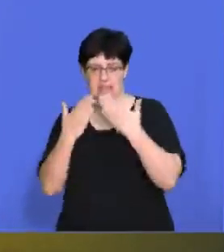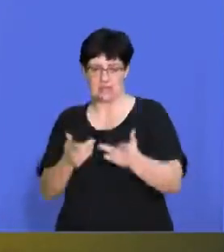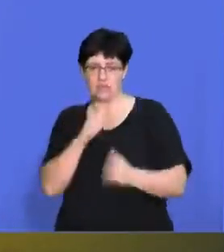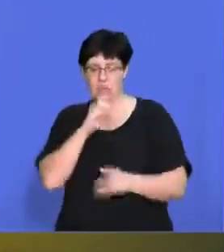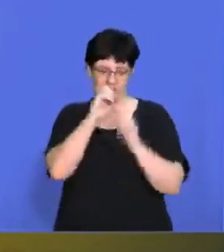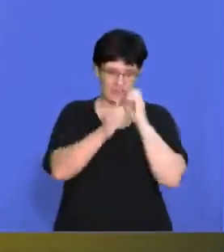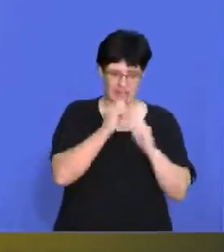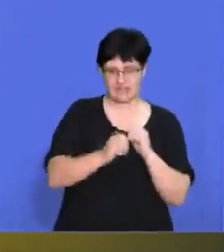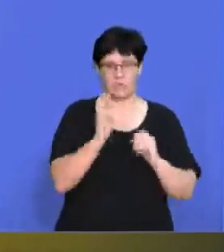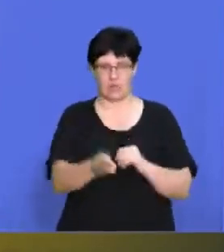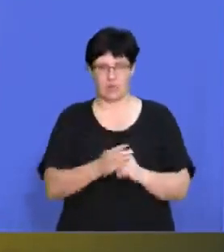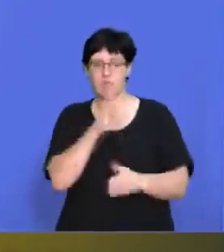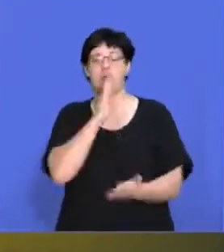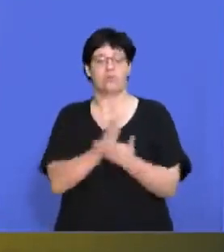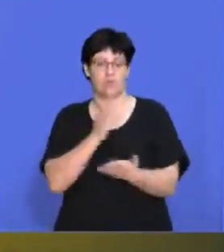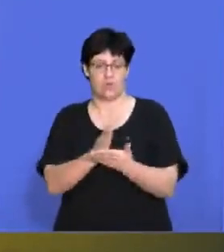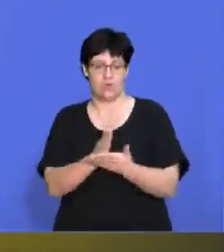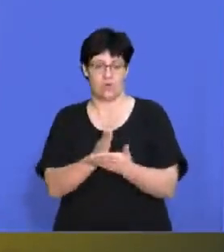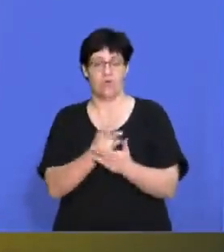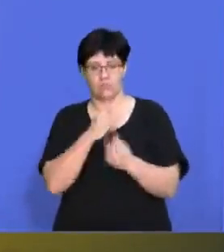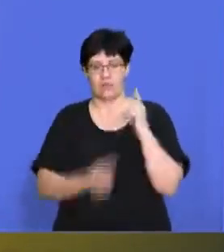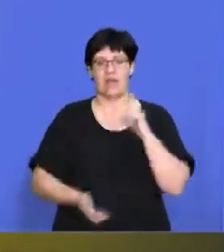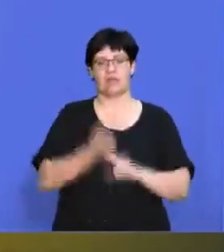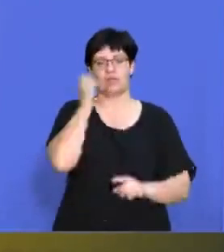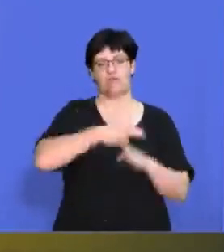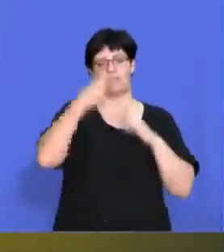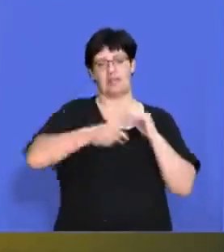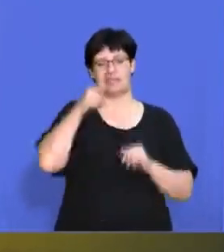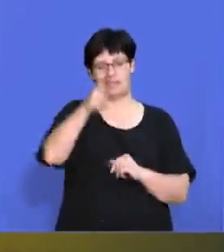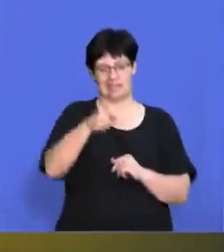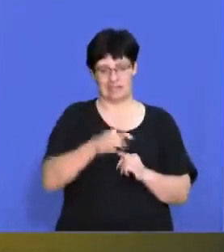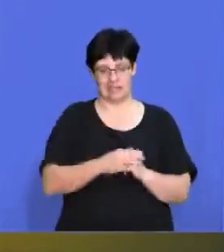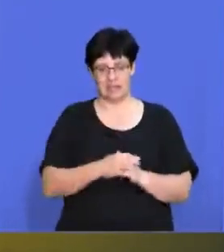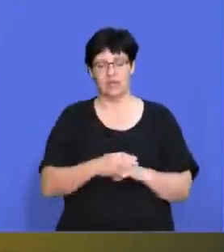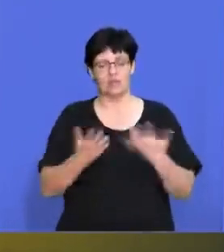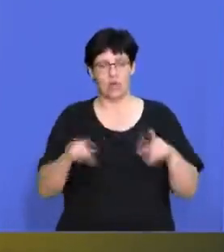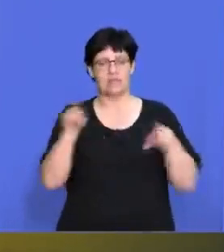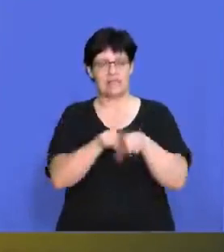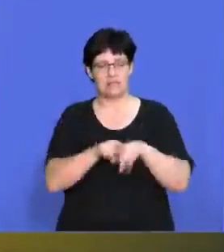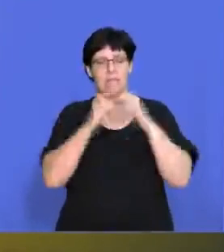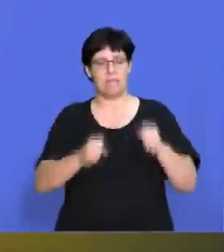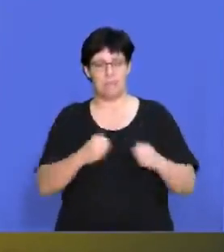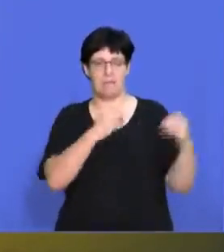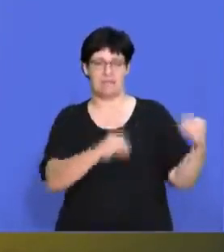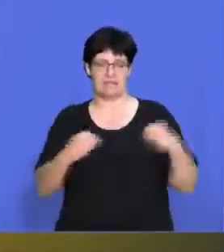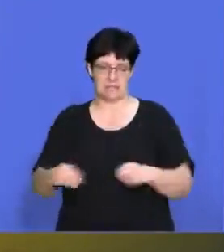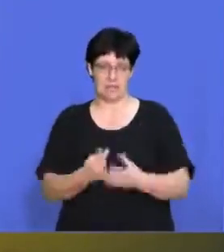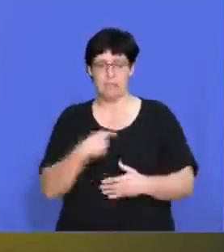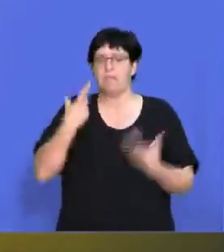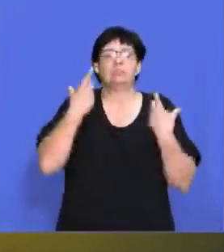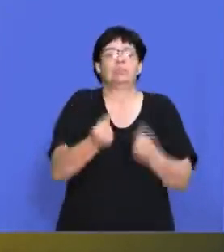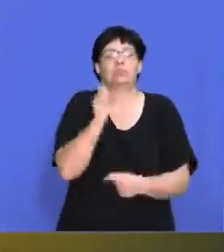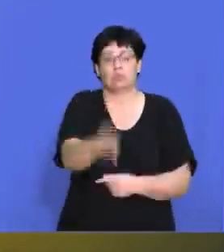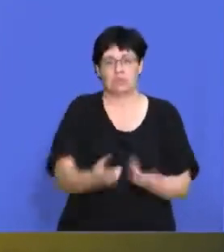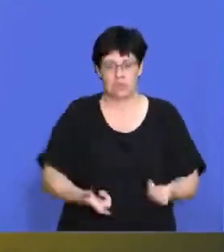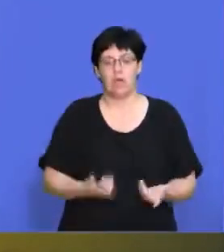day. So you're taking that corrective action action to ensure that you achieve the results that you want to achieve. And it's the same thing with the business. What